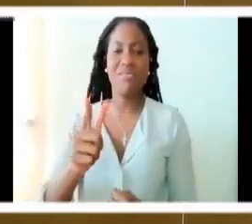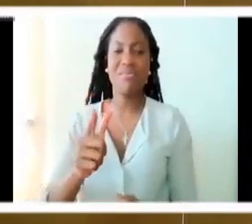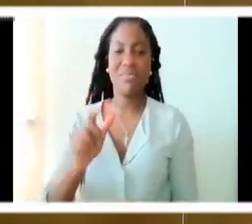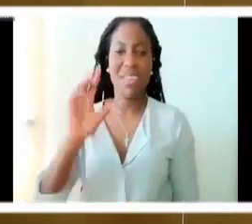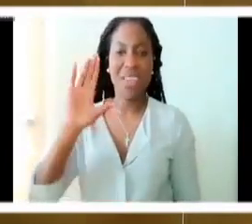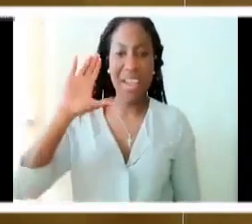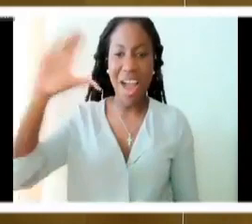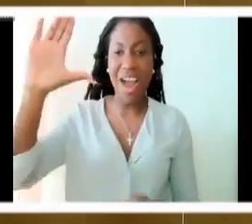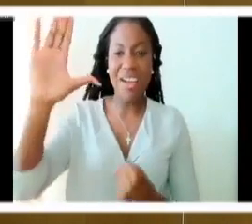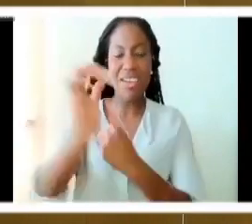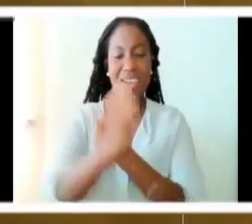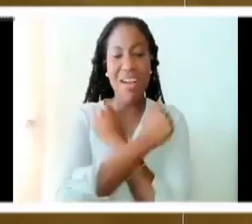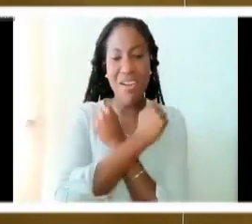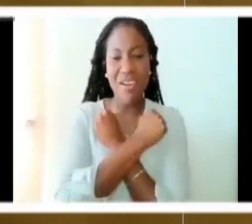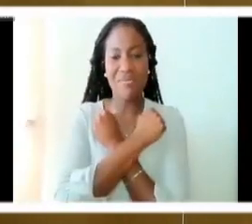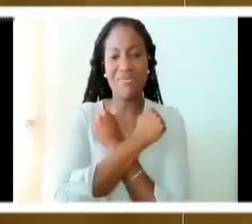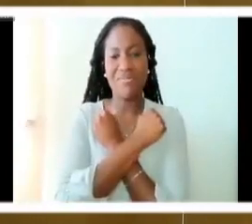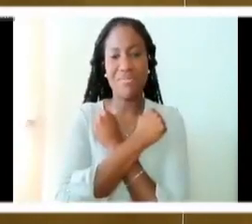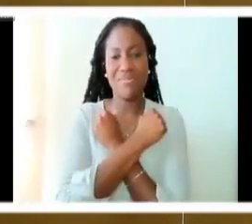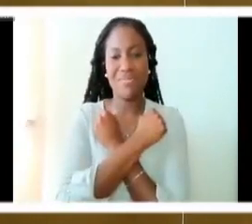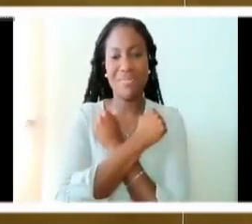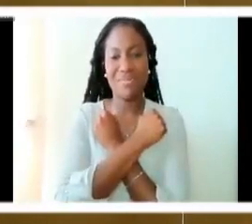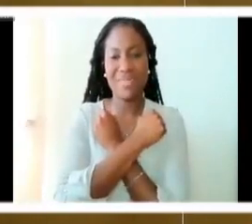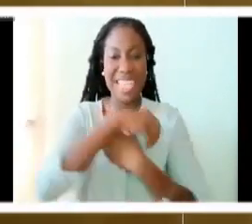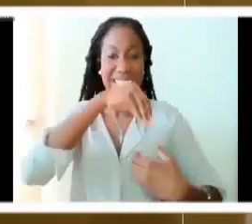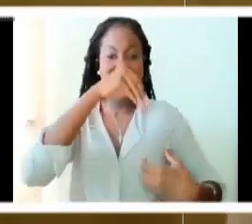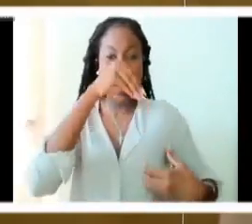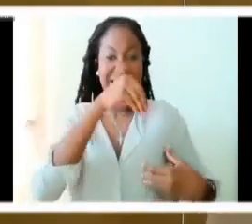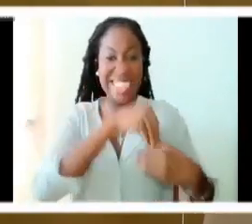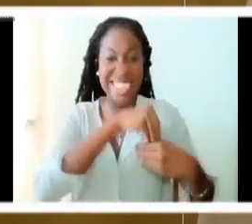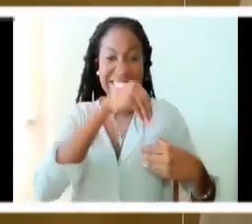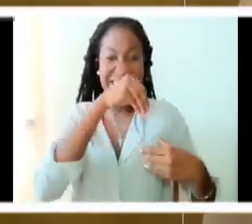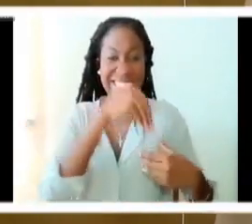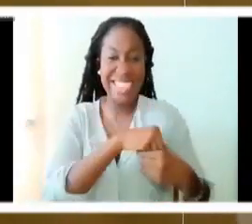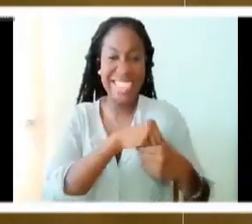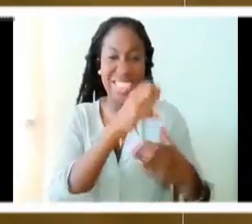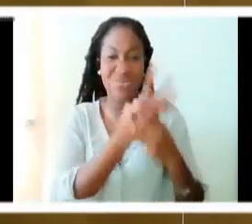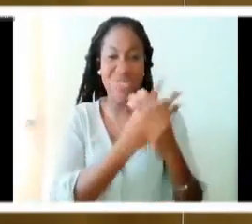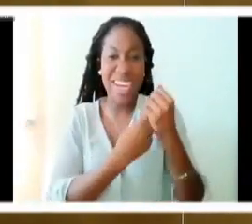love that is in the heart of the trinity that is eternal